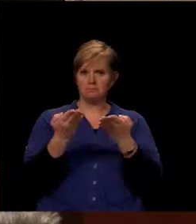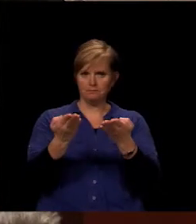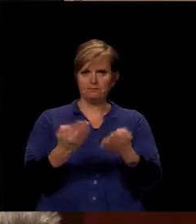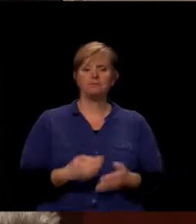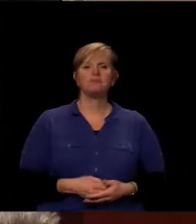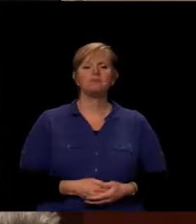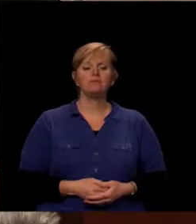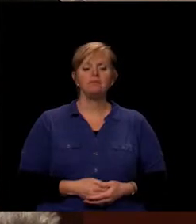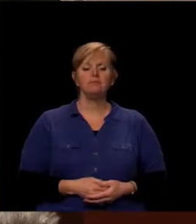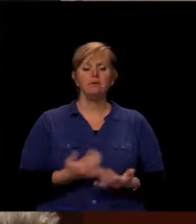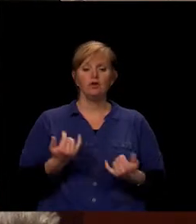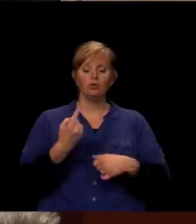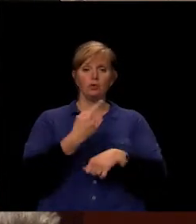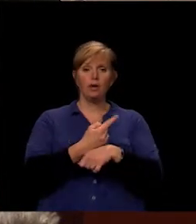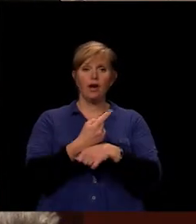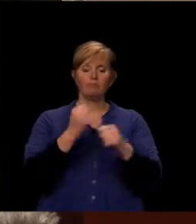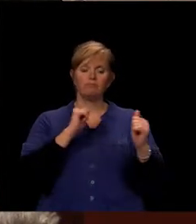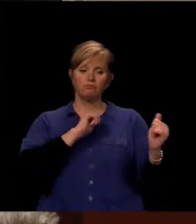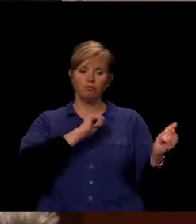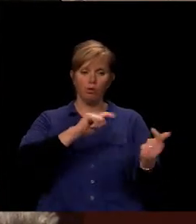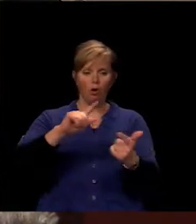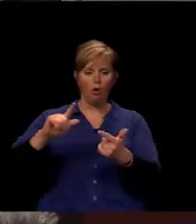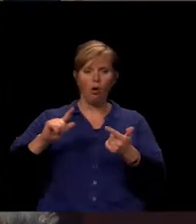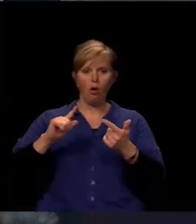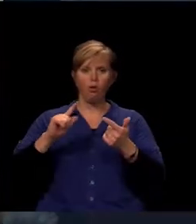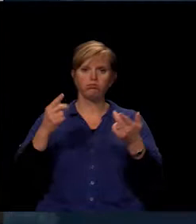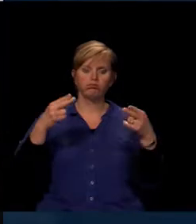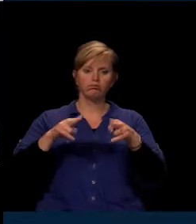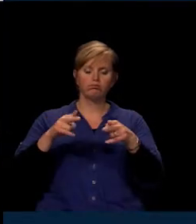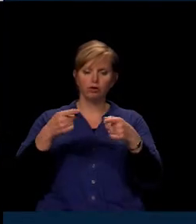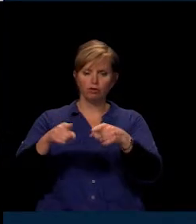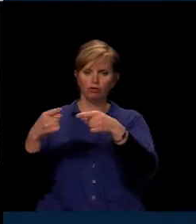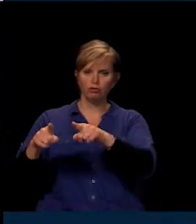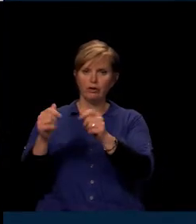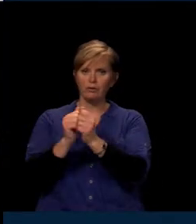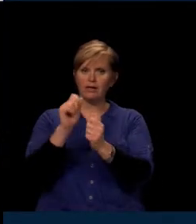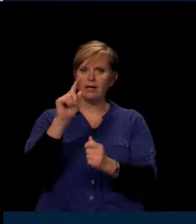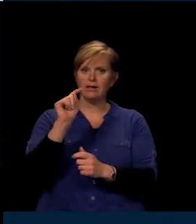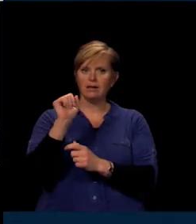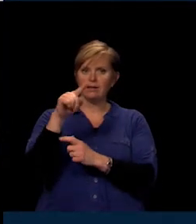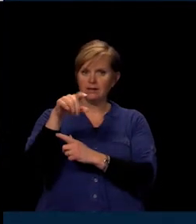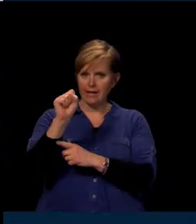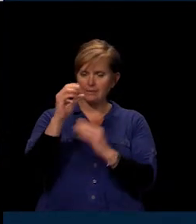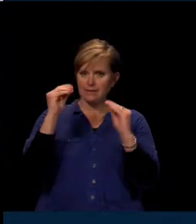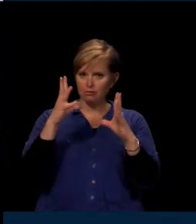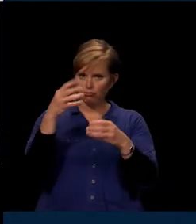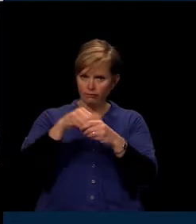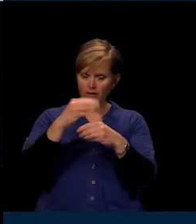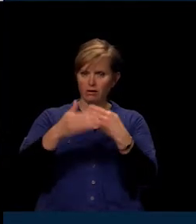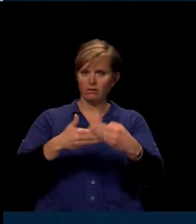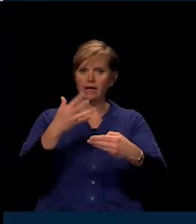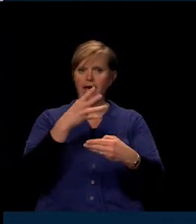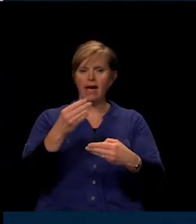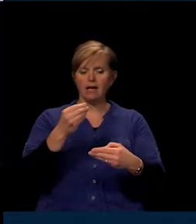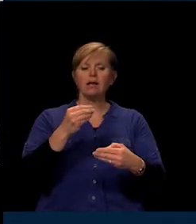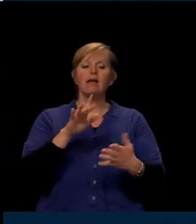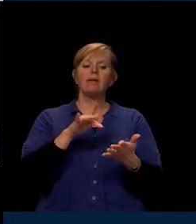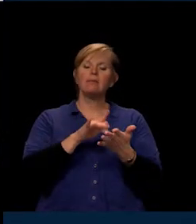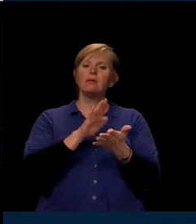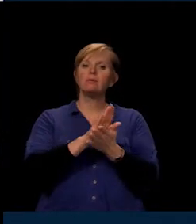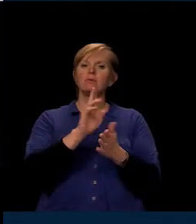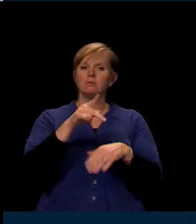Tonight, it's with unanimous agreement from our TAPS teachers involved in the process and consensus from all of our middle school principals